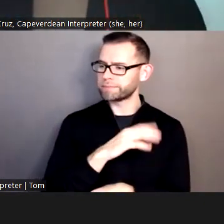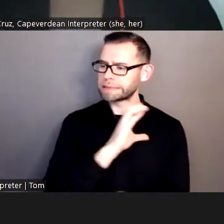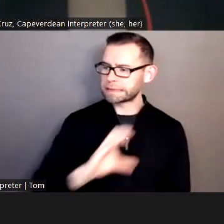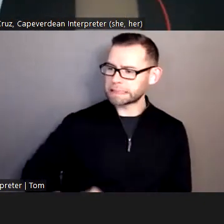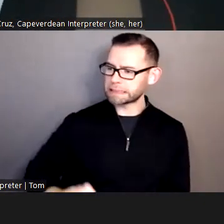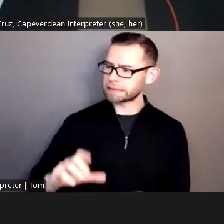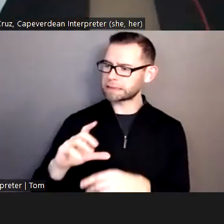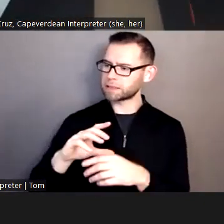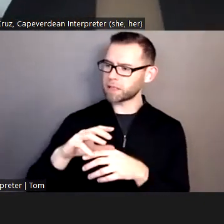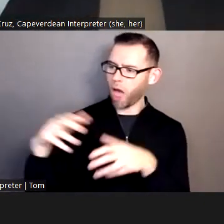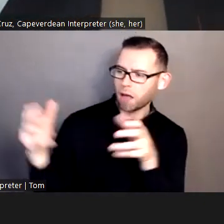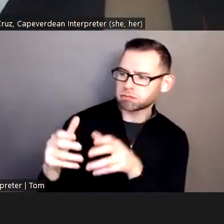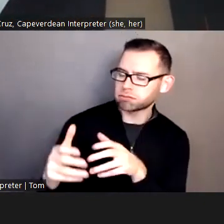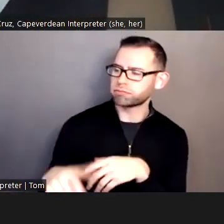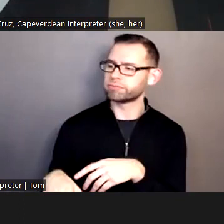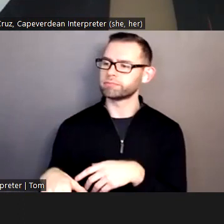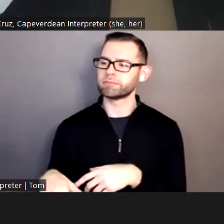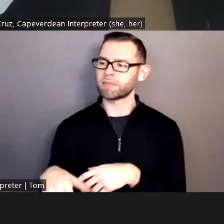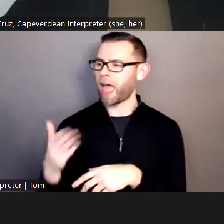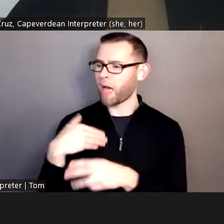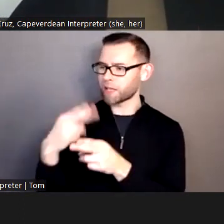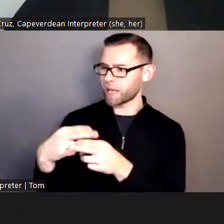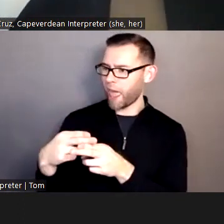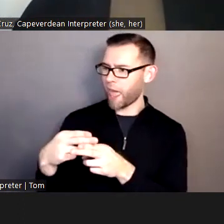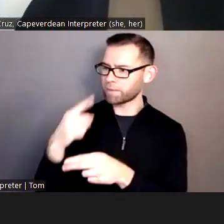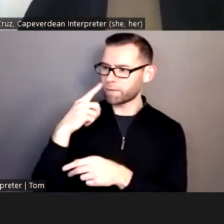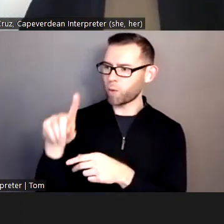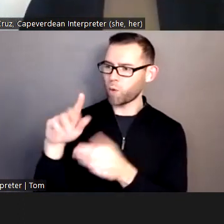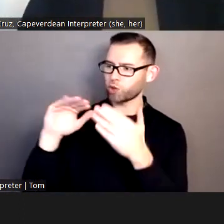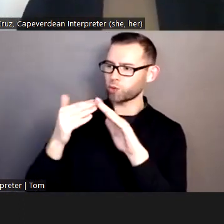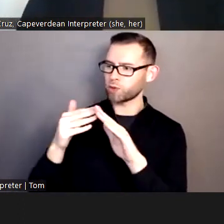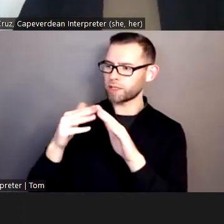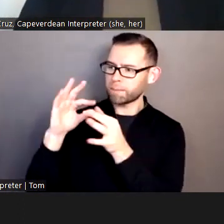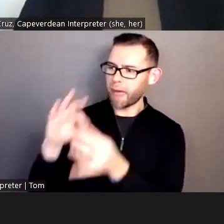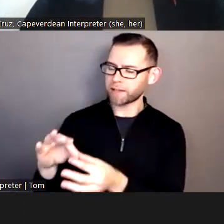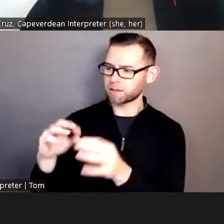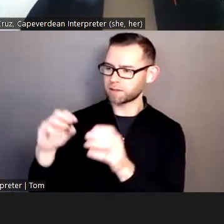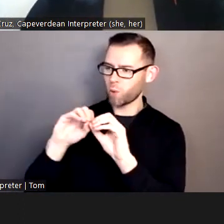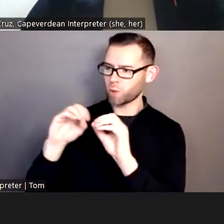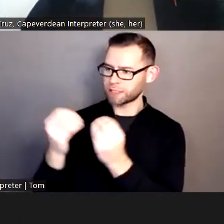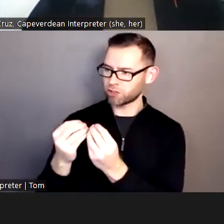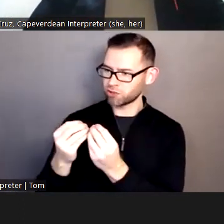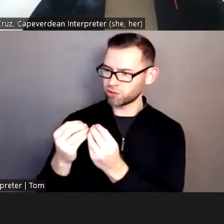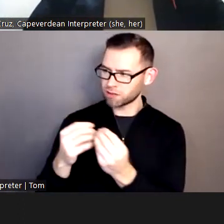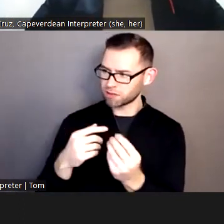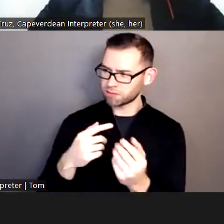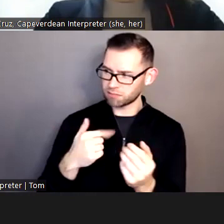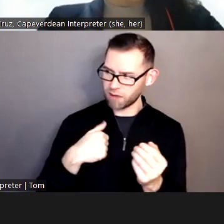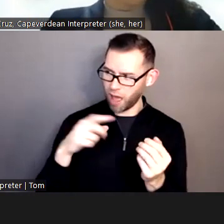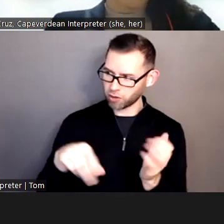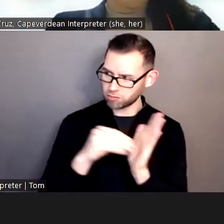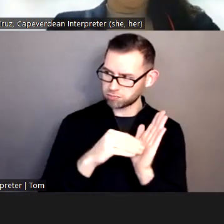this issue? Is there a name of a community based organization or more than one that we could take note of?